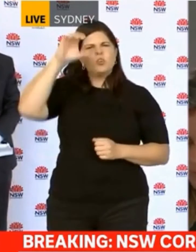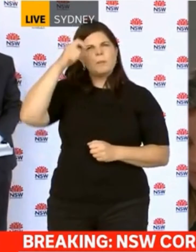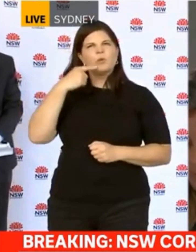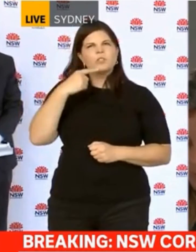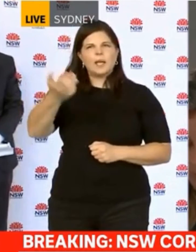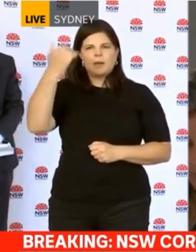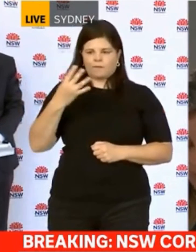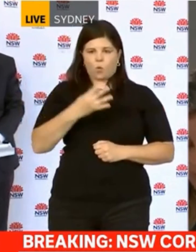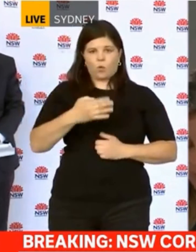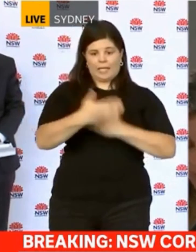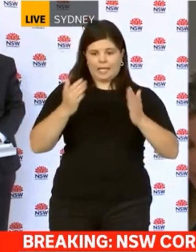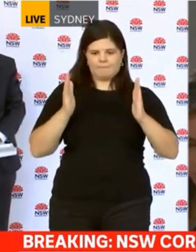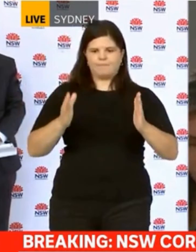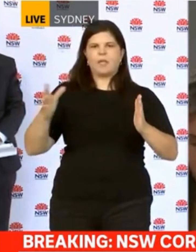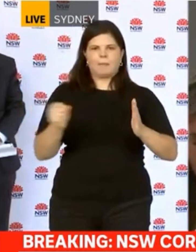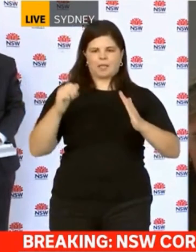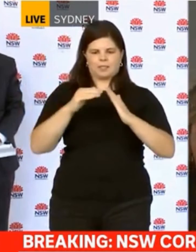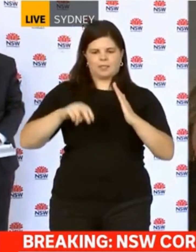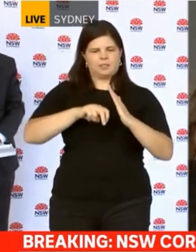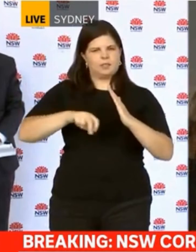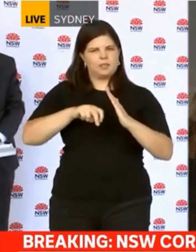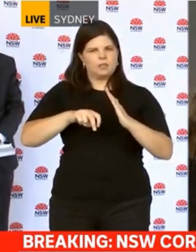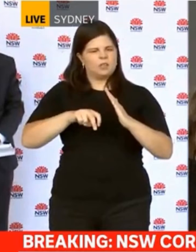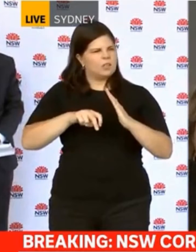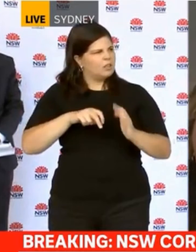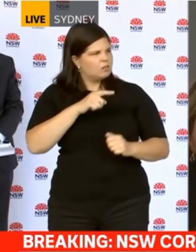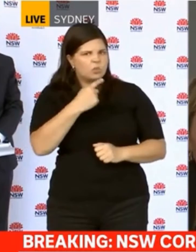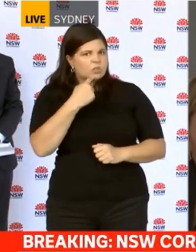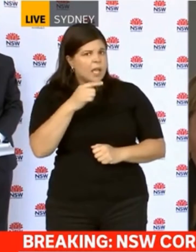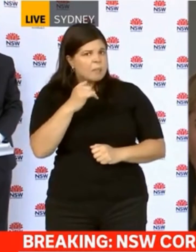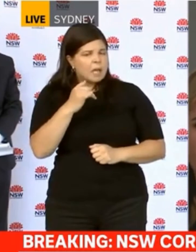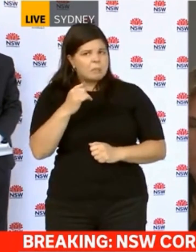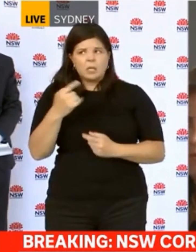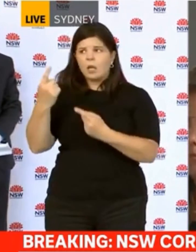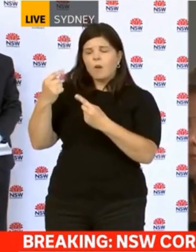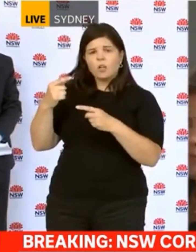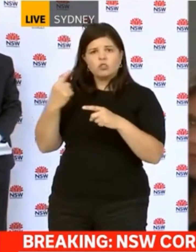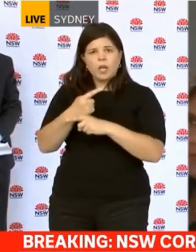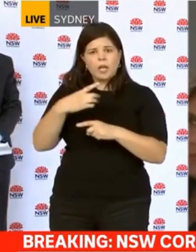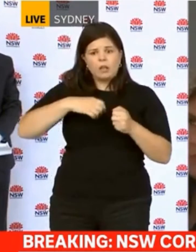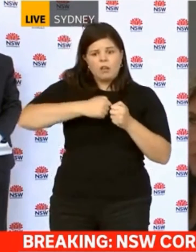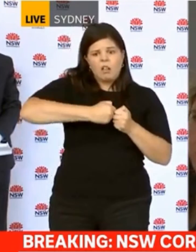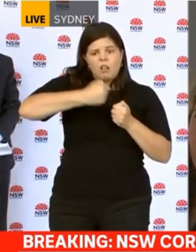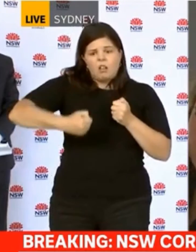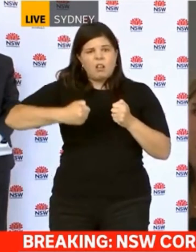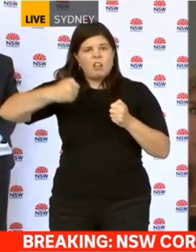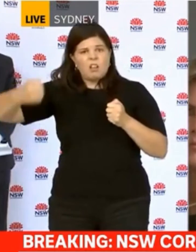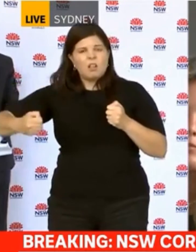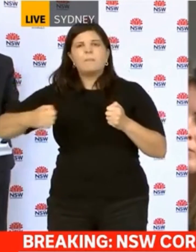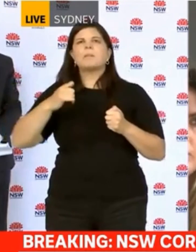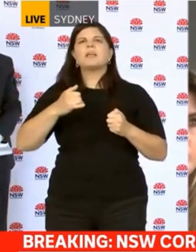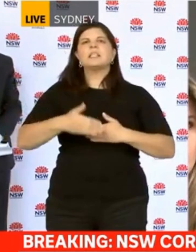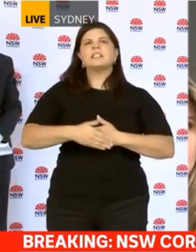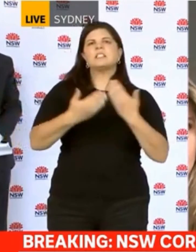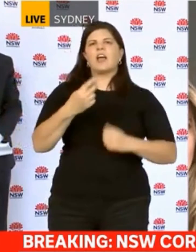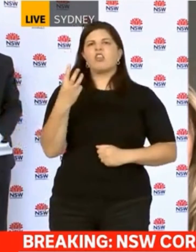mandatory isolation period. You seem to be suggesting that maybe the advice is changing or evolving, that people could still get